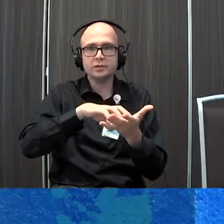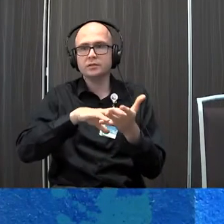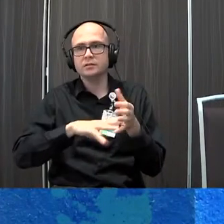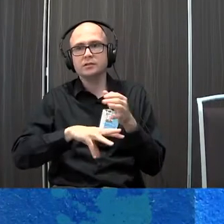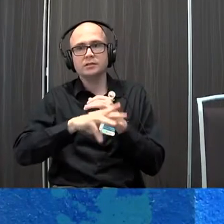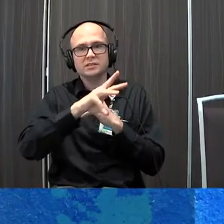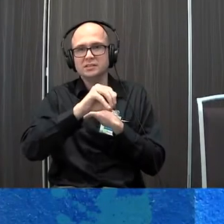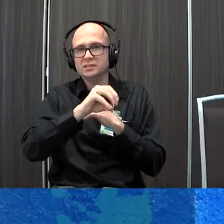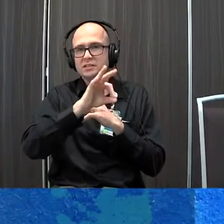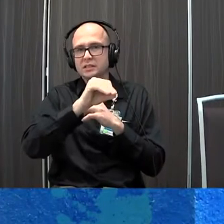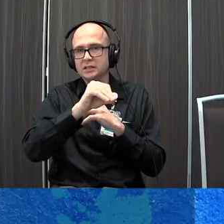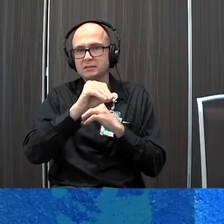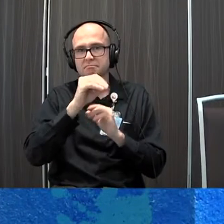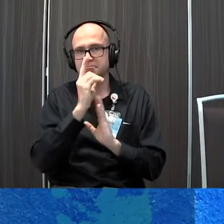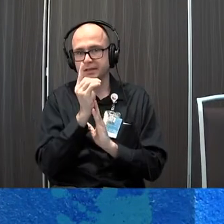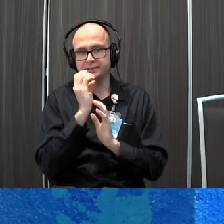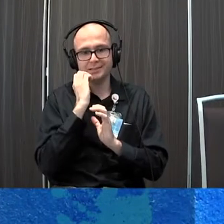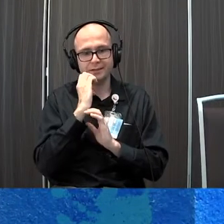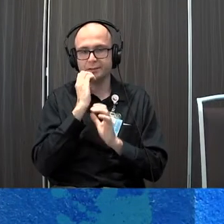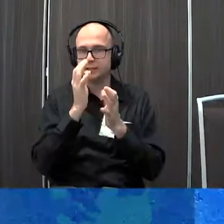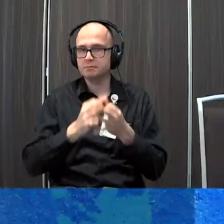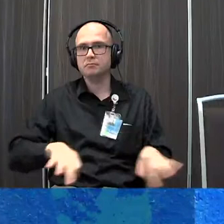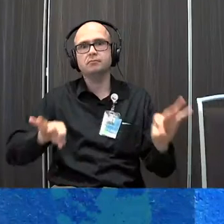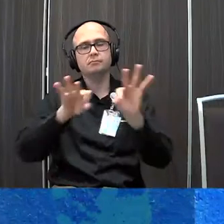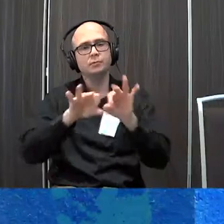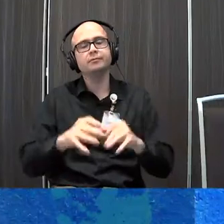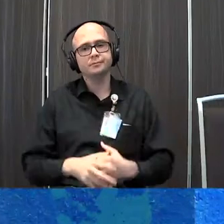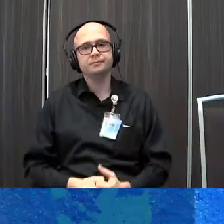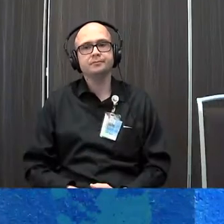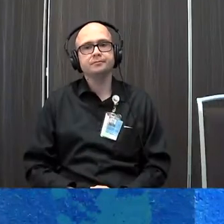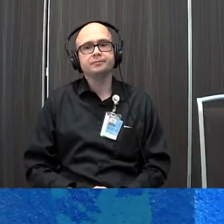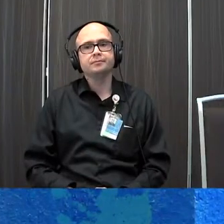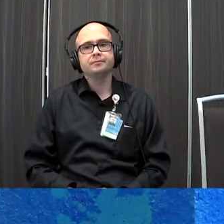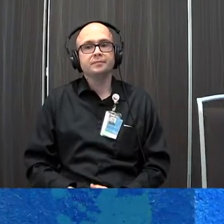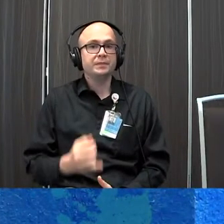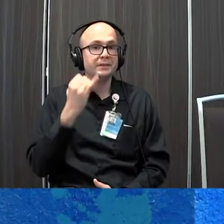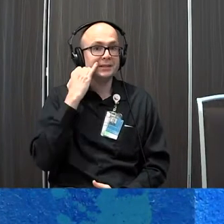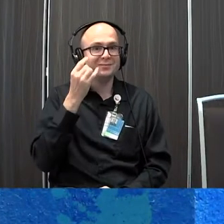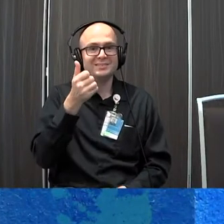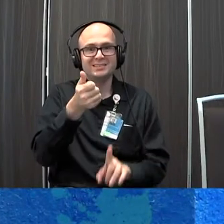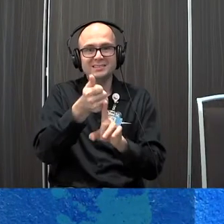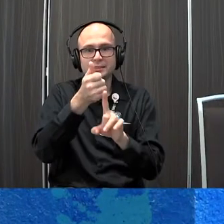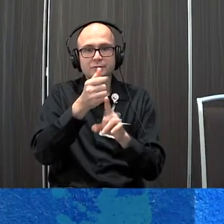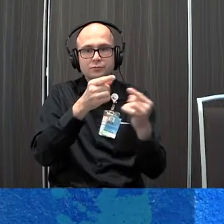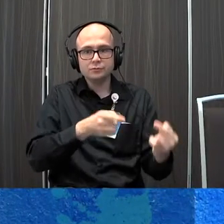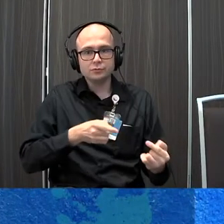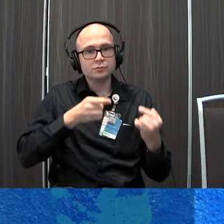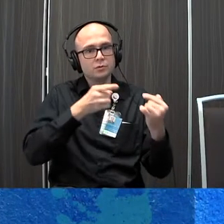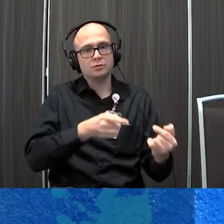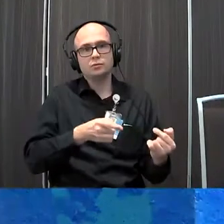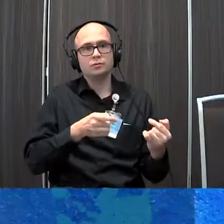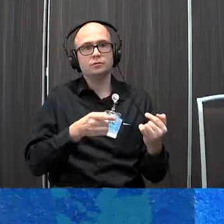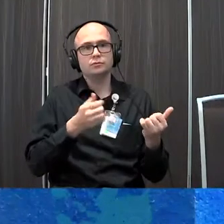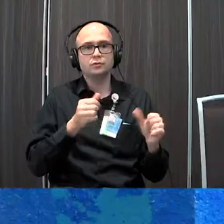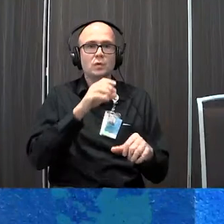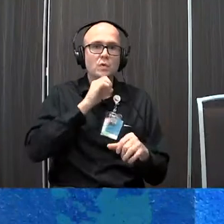to 90 minutes a day is critical for this hip development and research is showing this if you're really struggling with a mobile person as